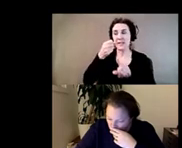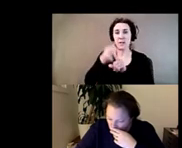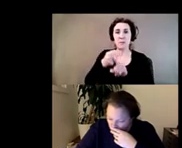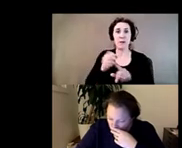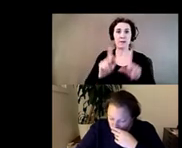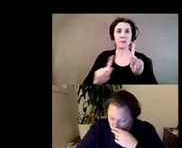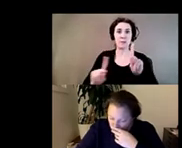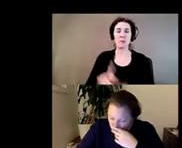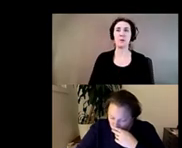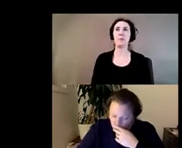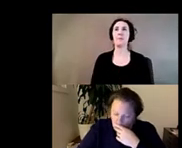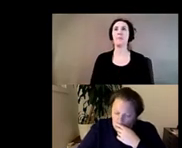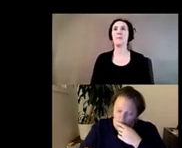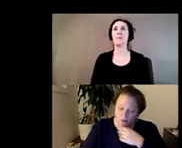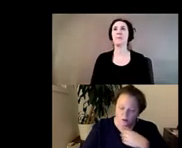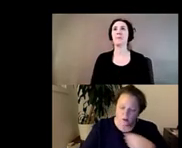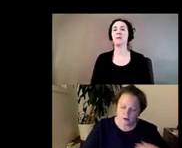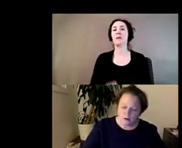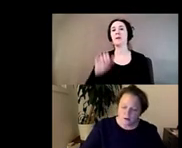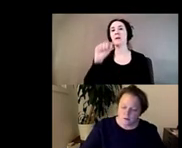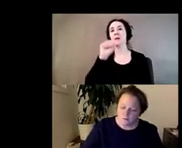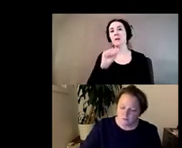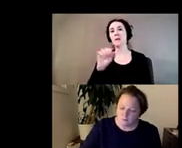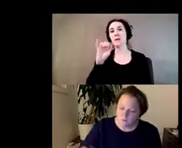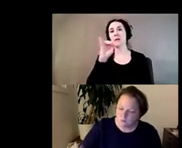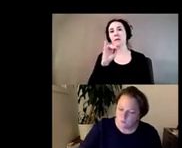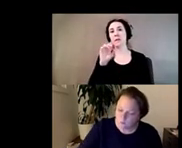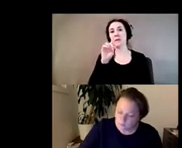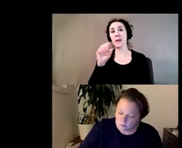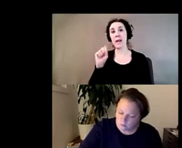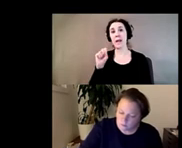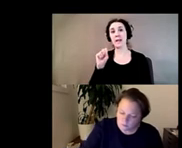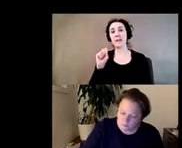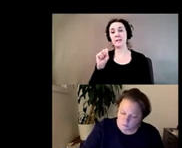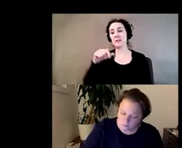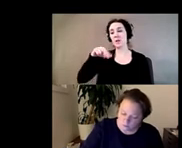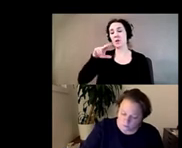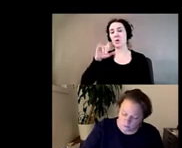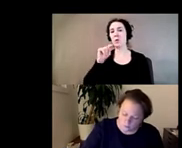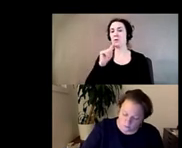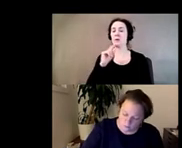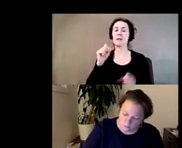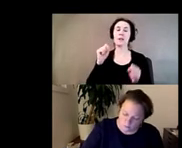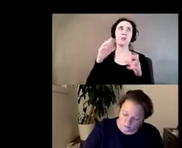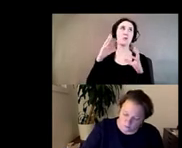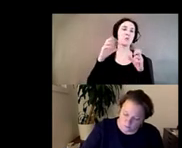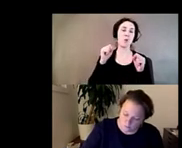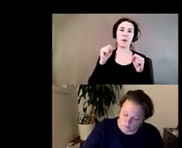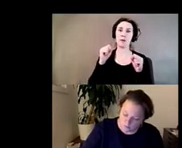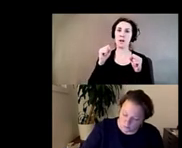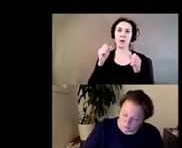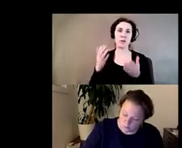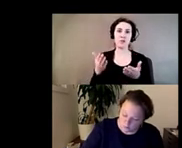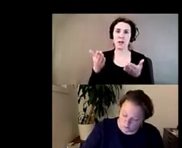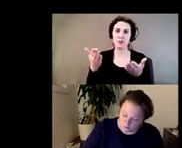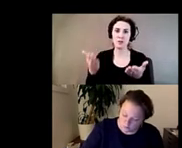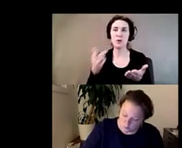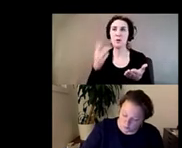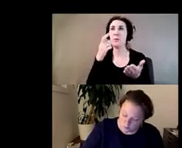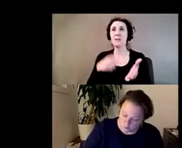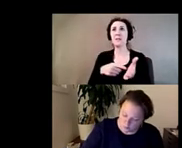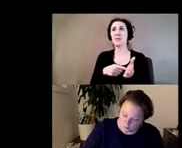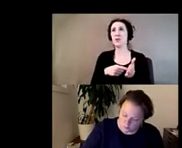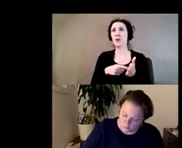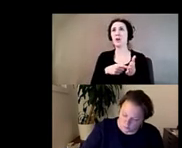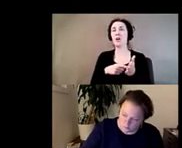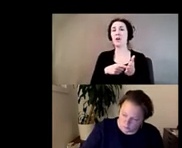the the aids quilt um was a kind of extraordinary gesture not only because it took um a